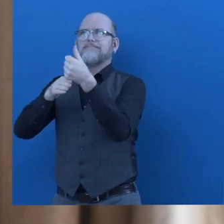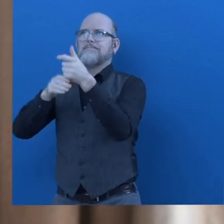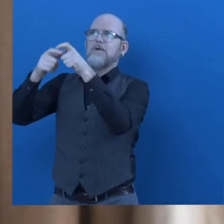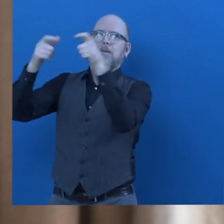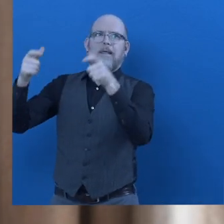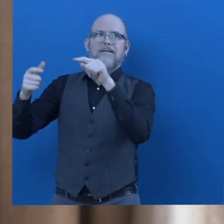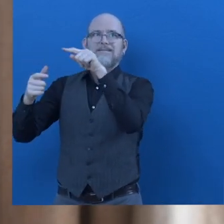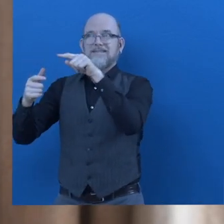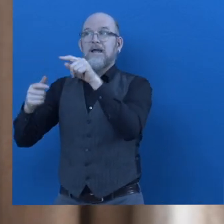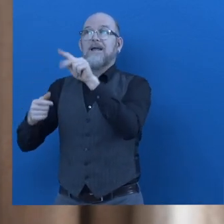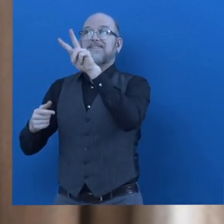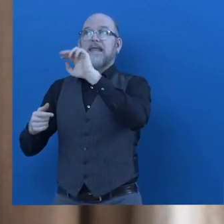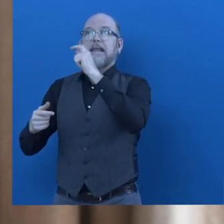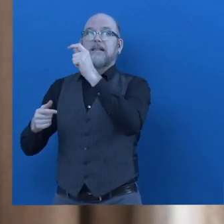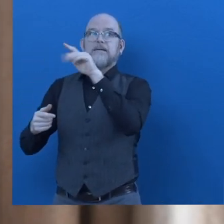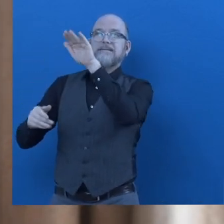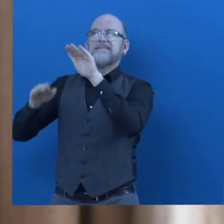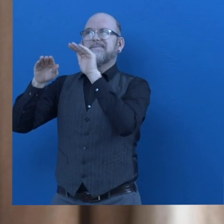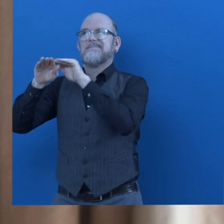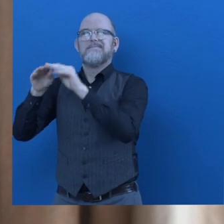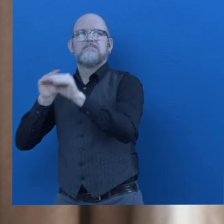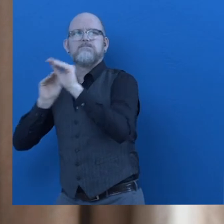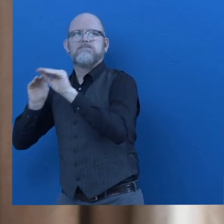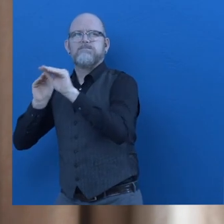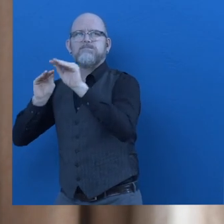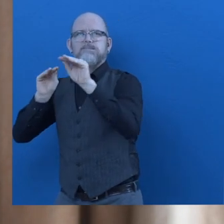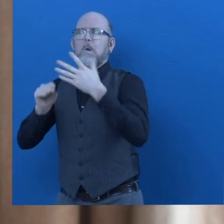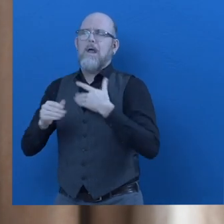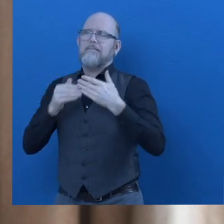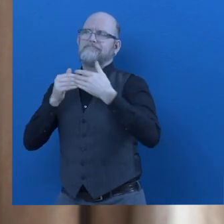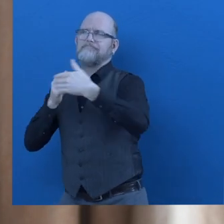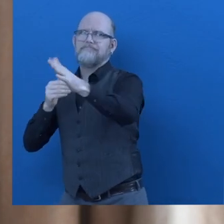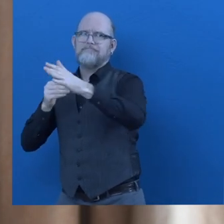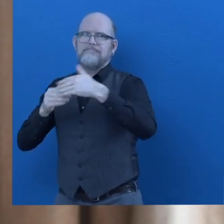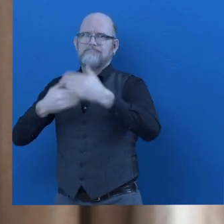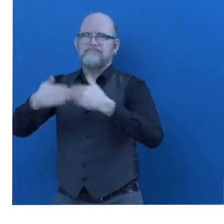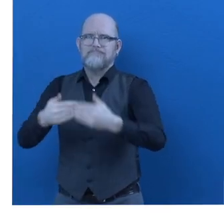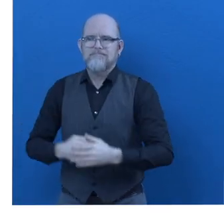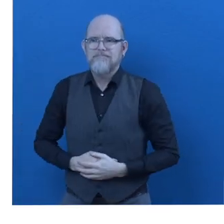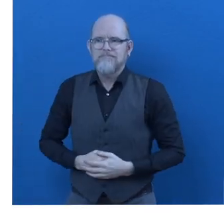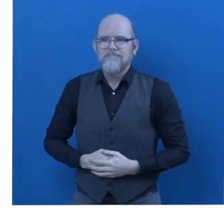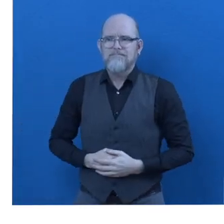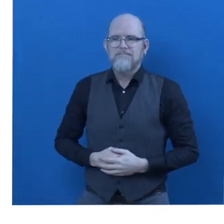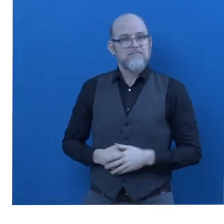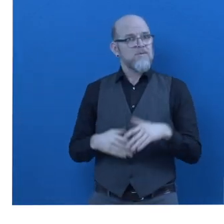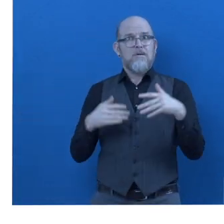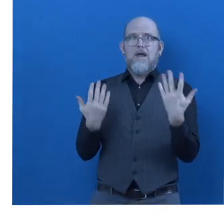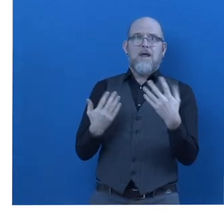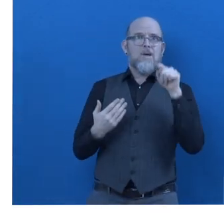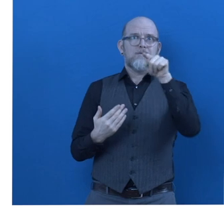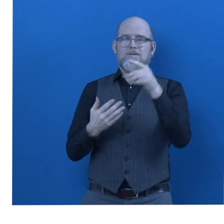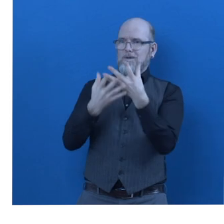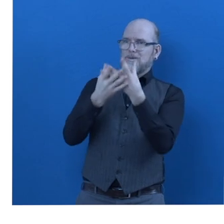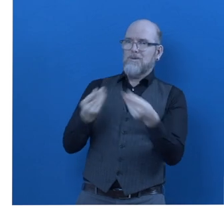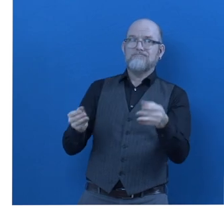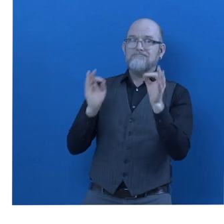continue this provision of training. How did this solution help